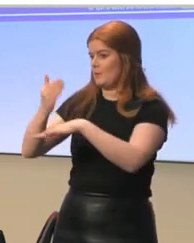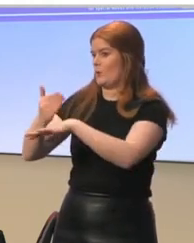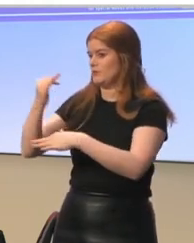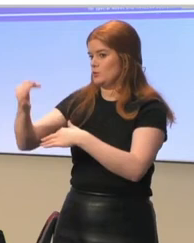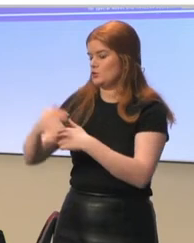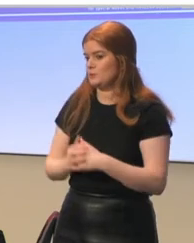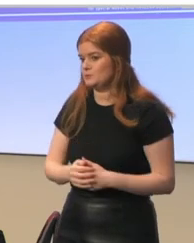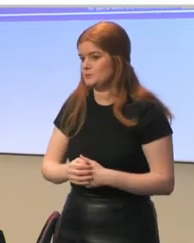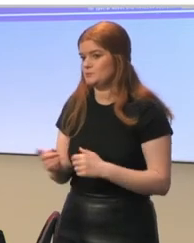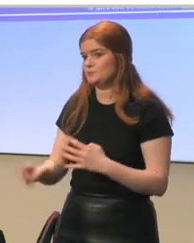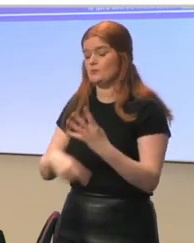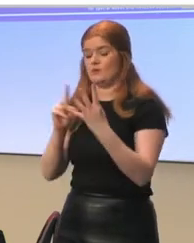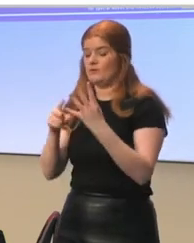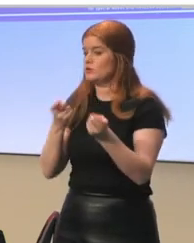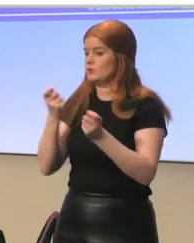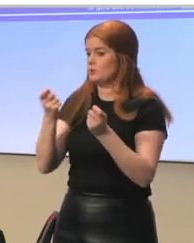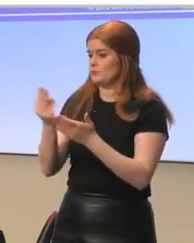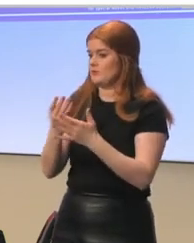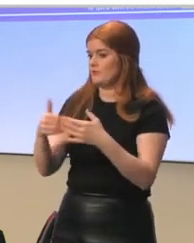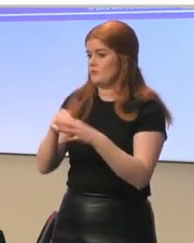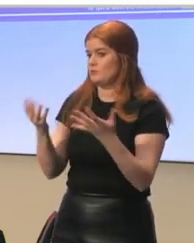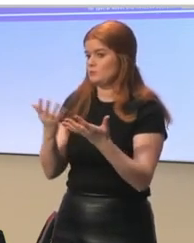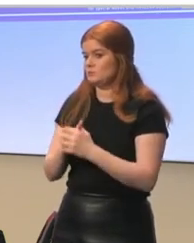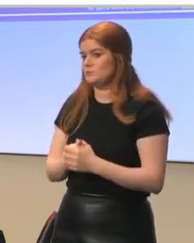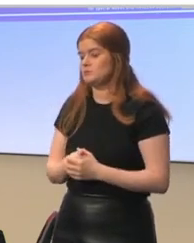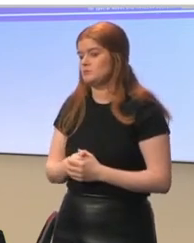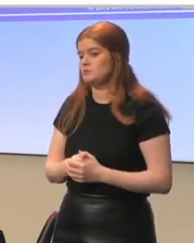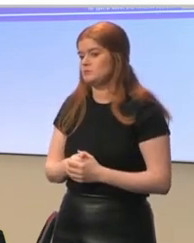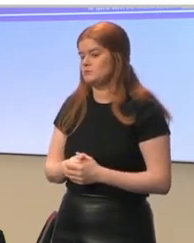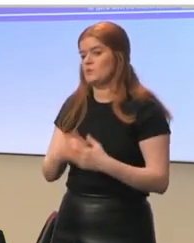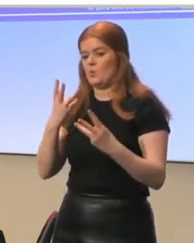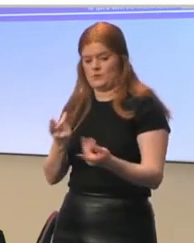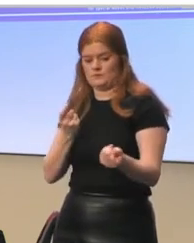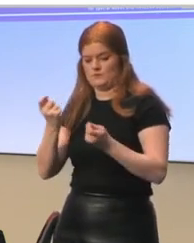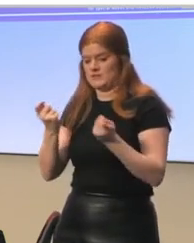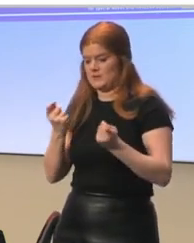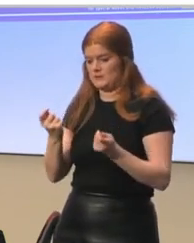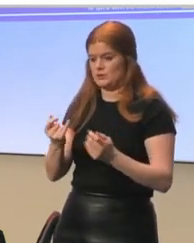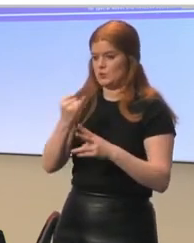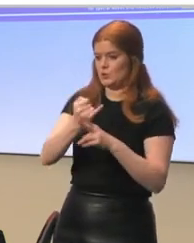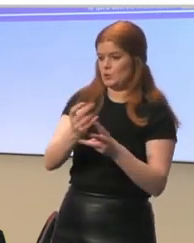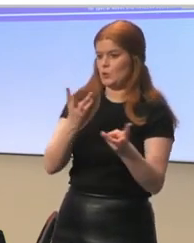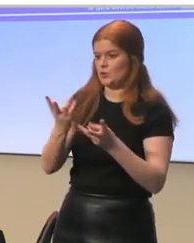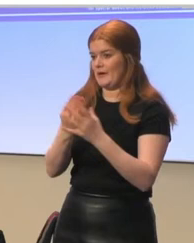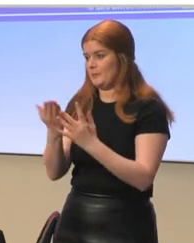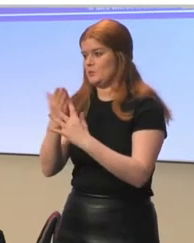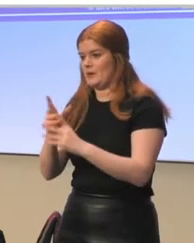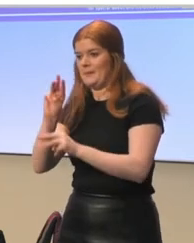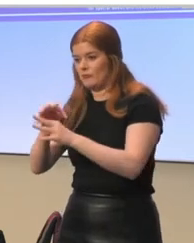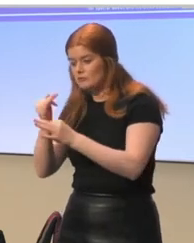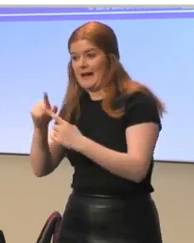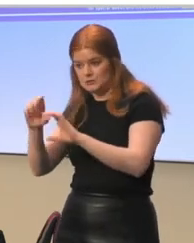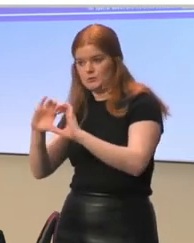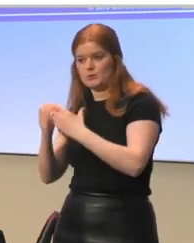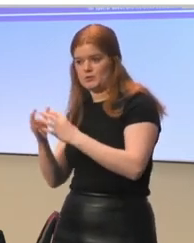The fourth operational element we have is to facilitate cooperation between schools, parents and the community